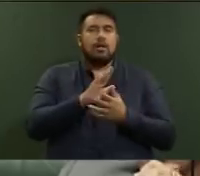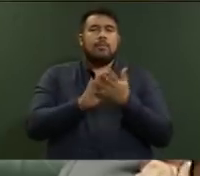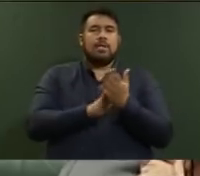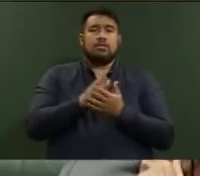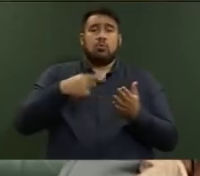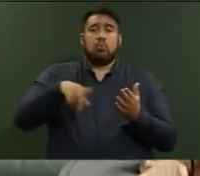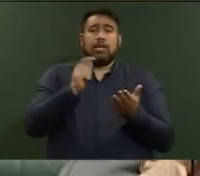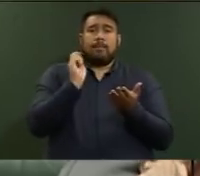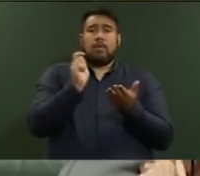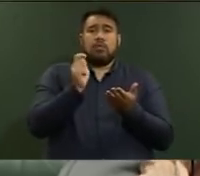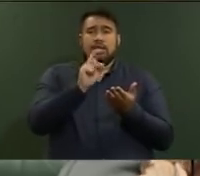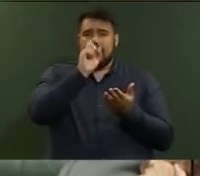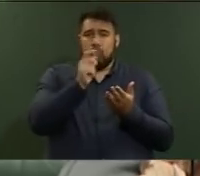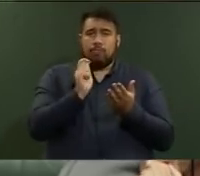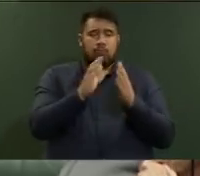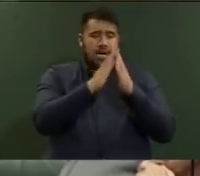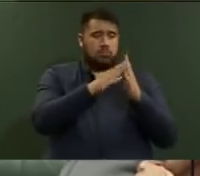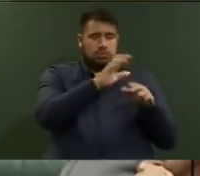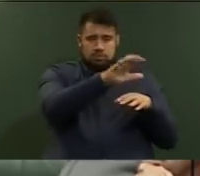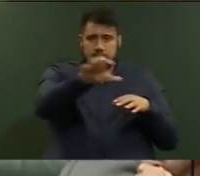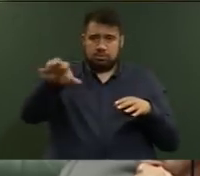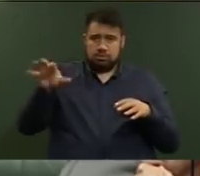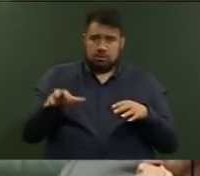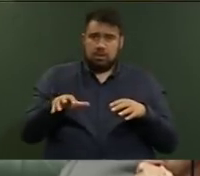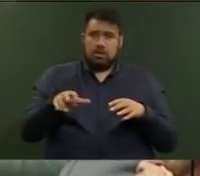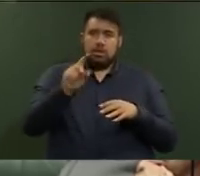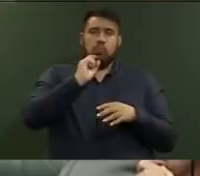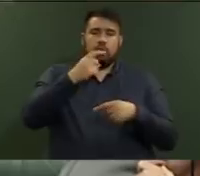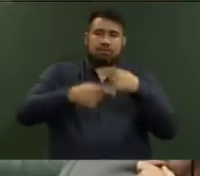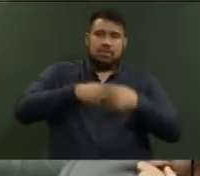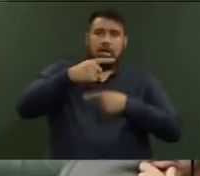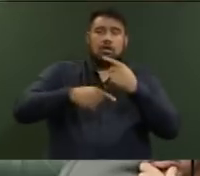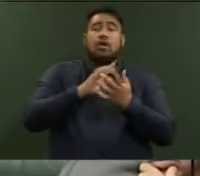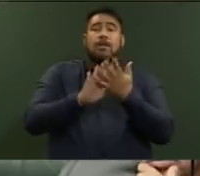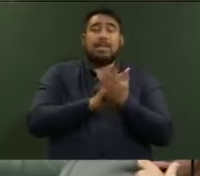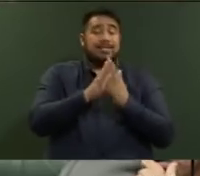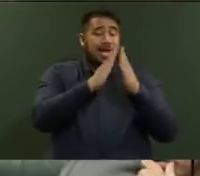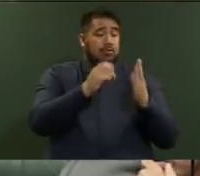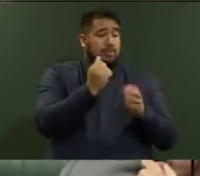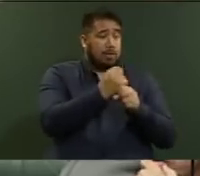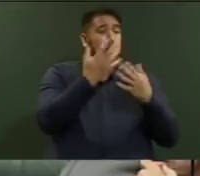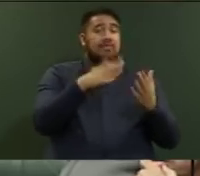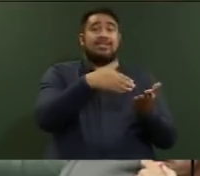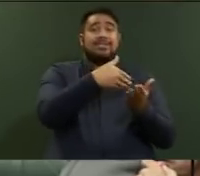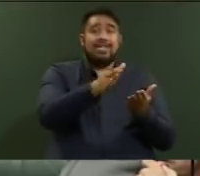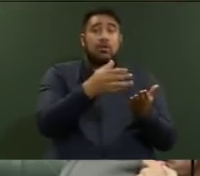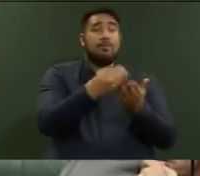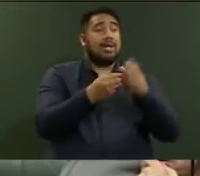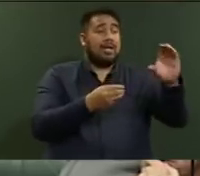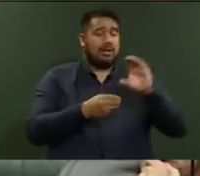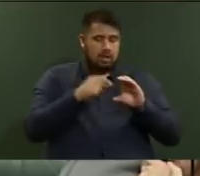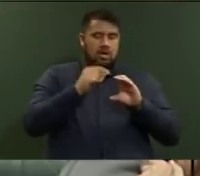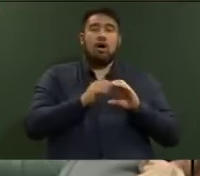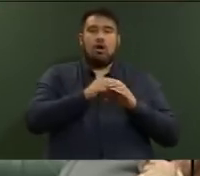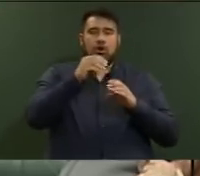homes, affordable homes, it will be recycled. You'll sell off homes and then you'll reinvest that money over